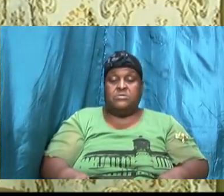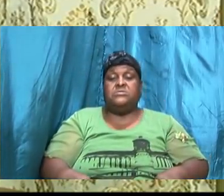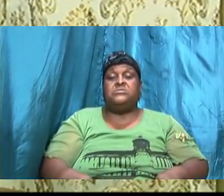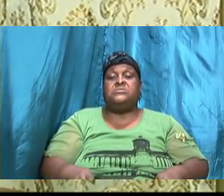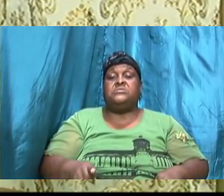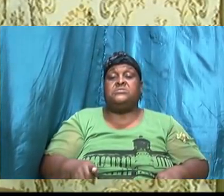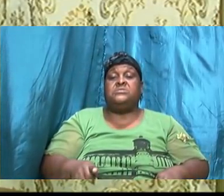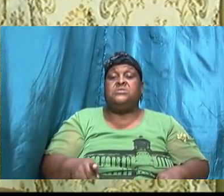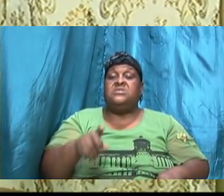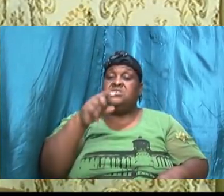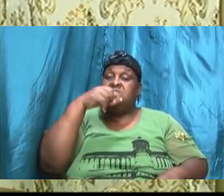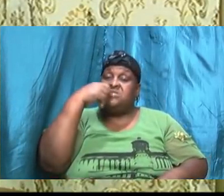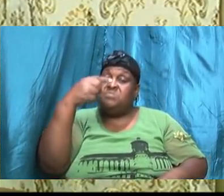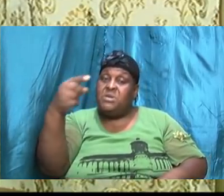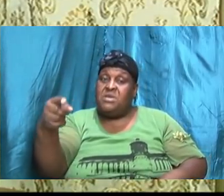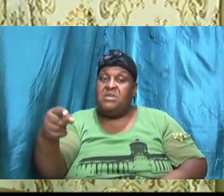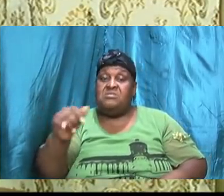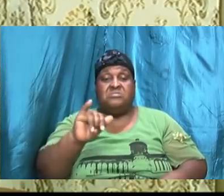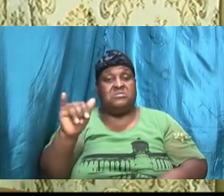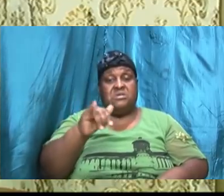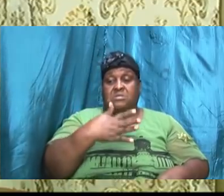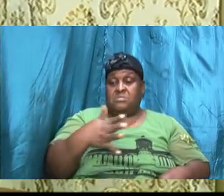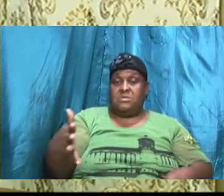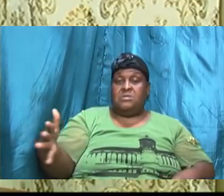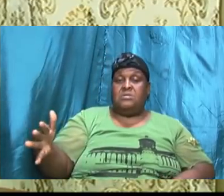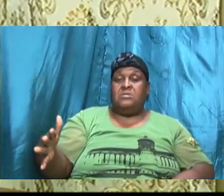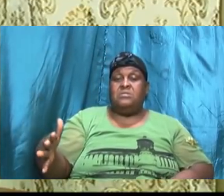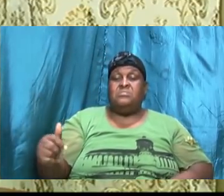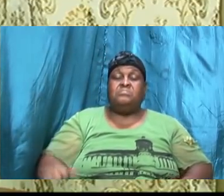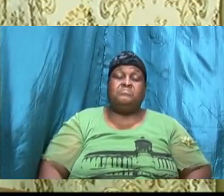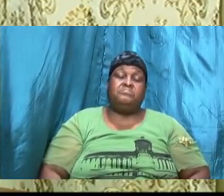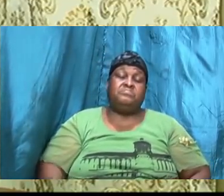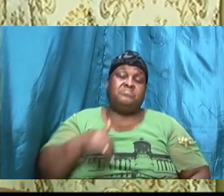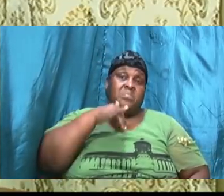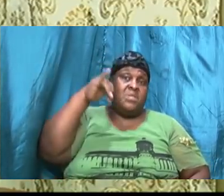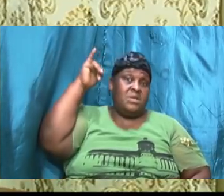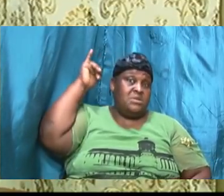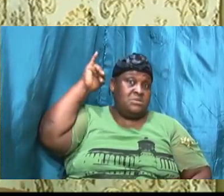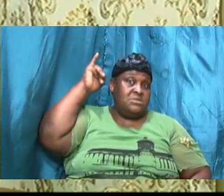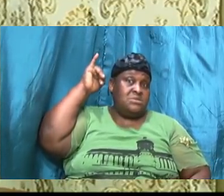mention the same thing. Yesterday, while I was at work,